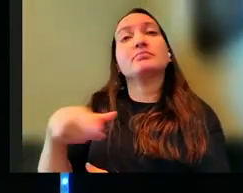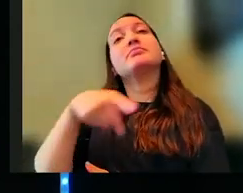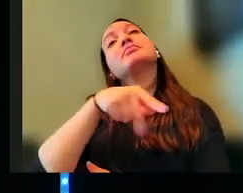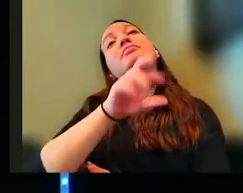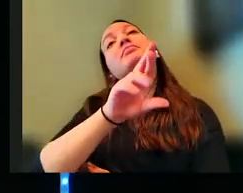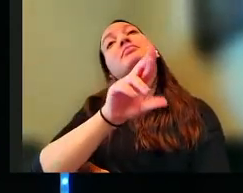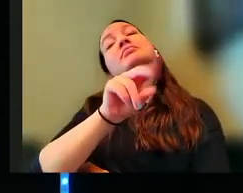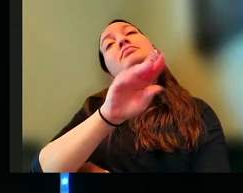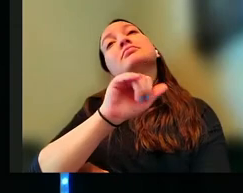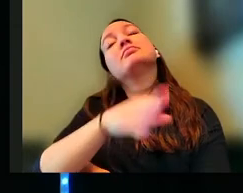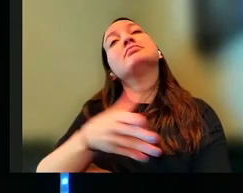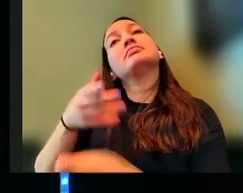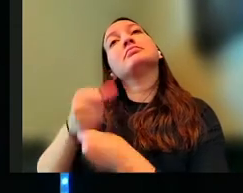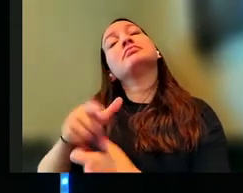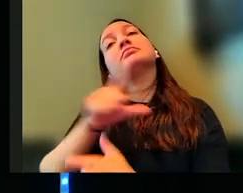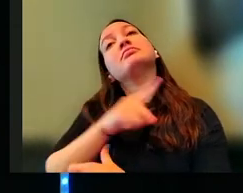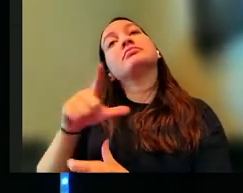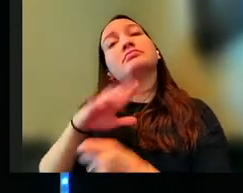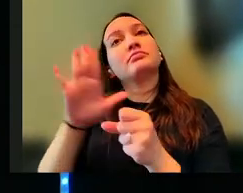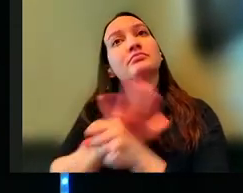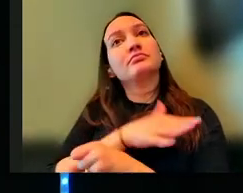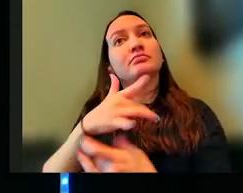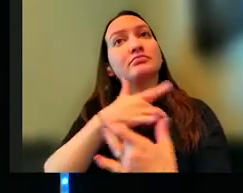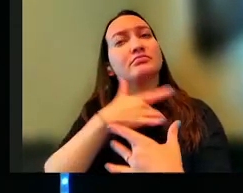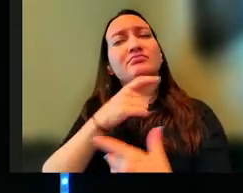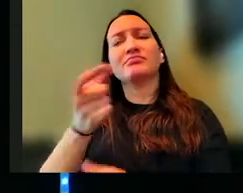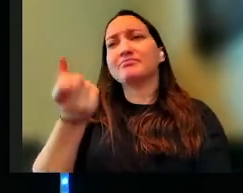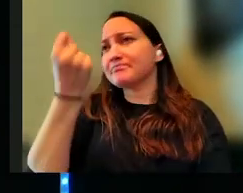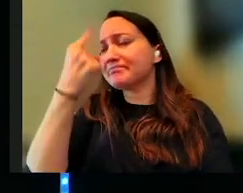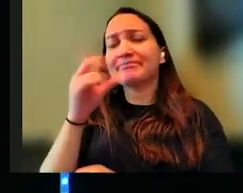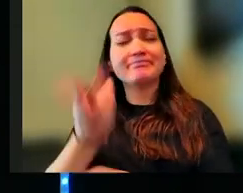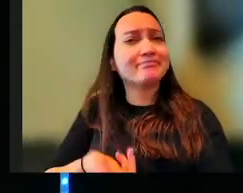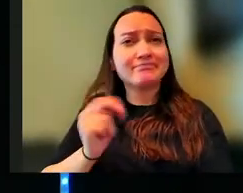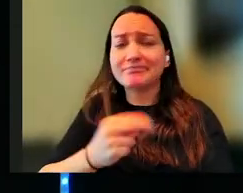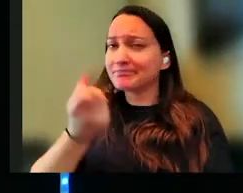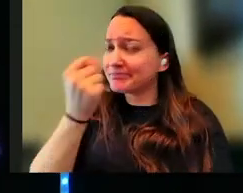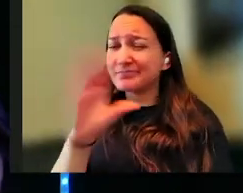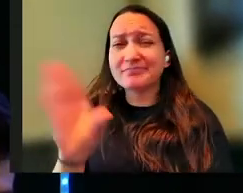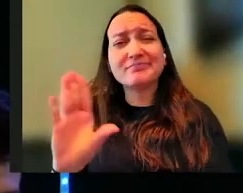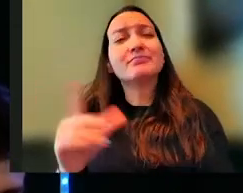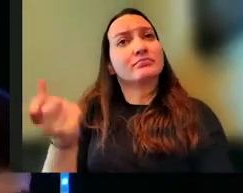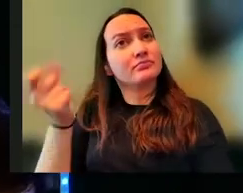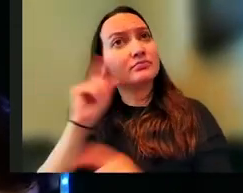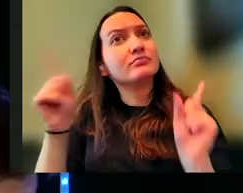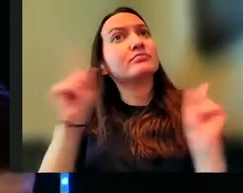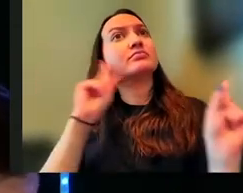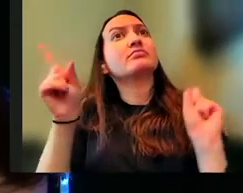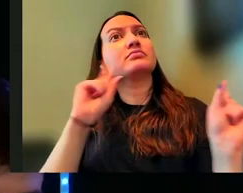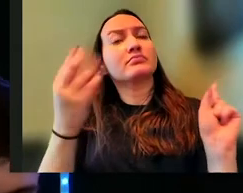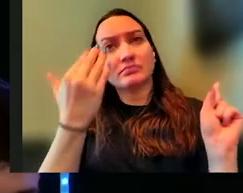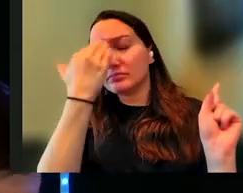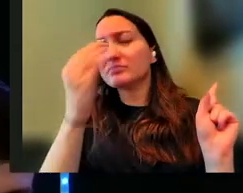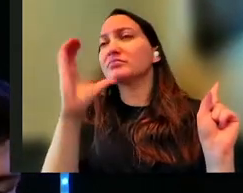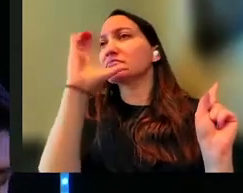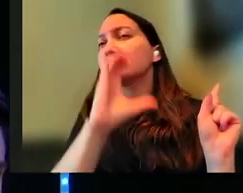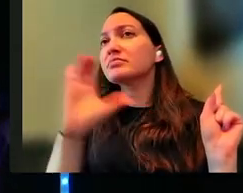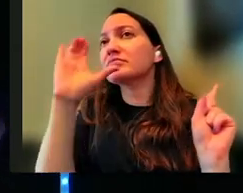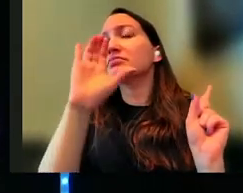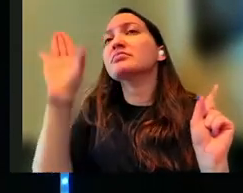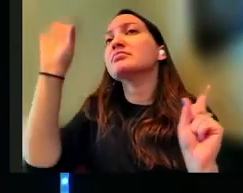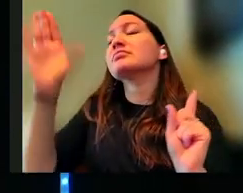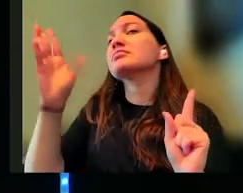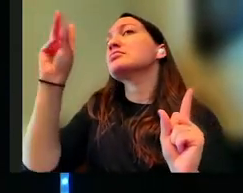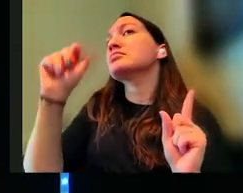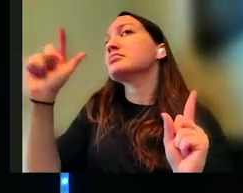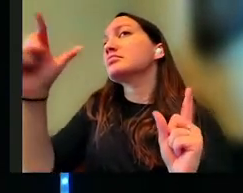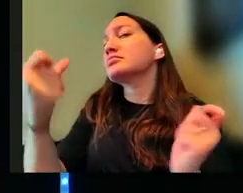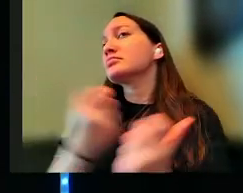says, trust in the Lord with all your heart. Do not depend on your own understanding. We've heard this, right? We know this. Seek his will in all